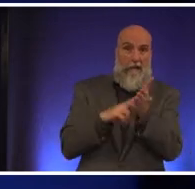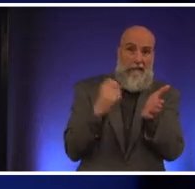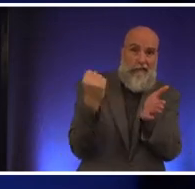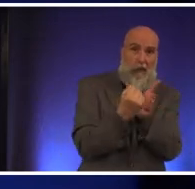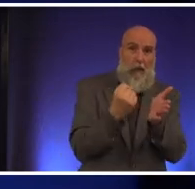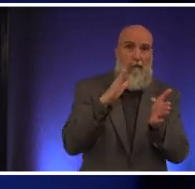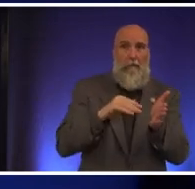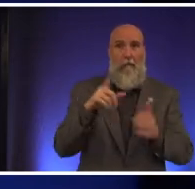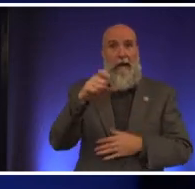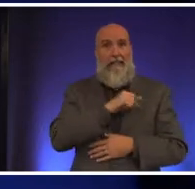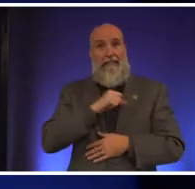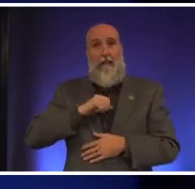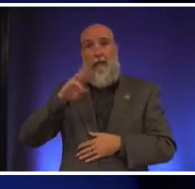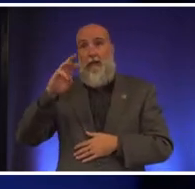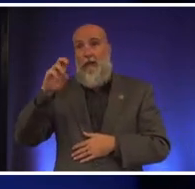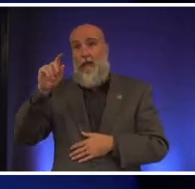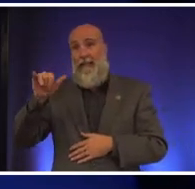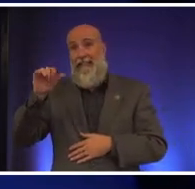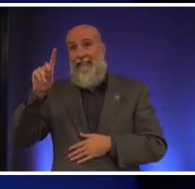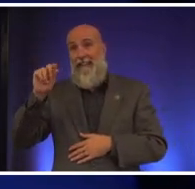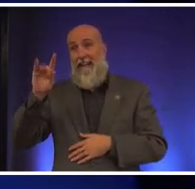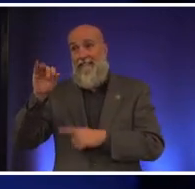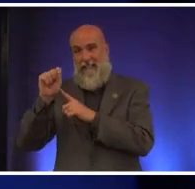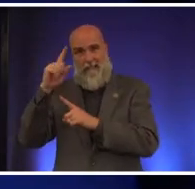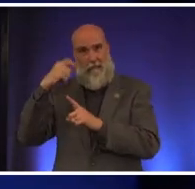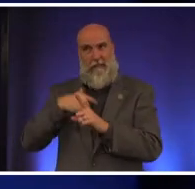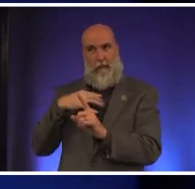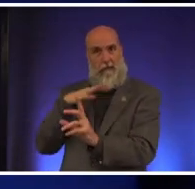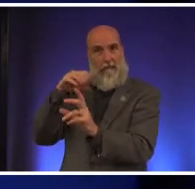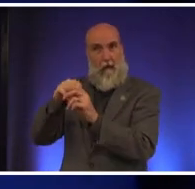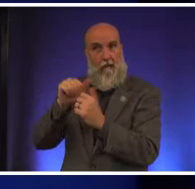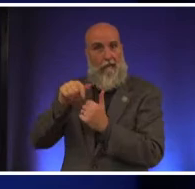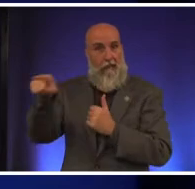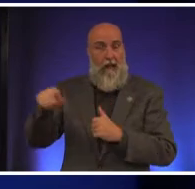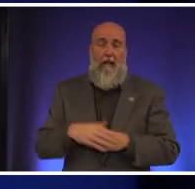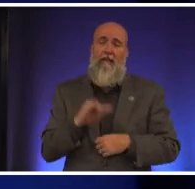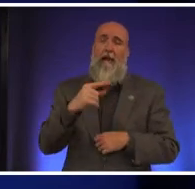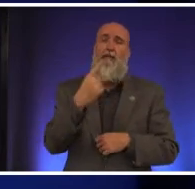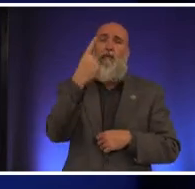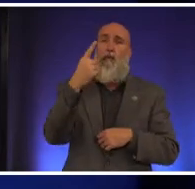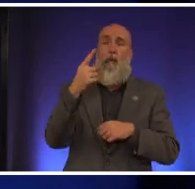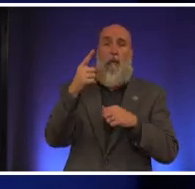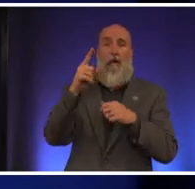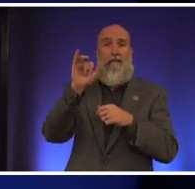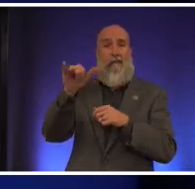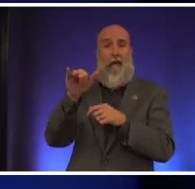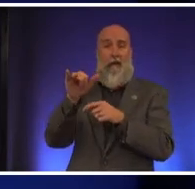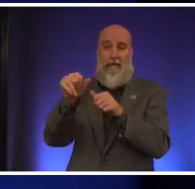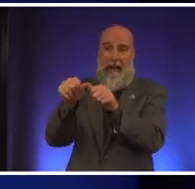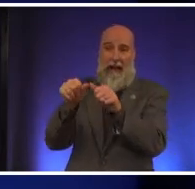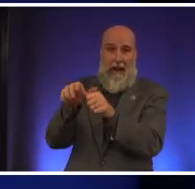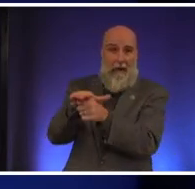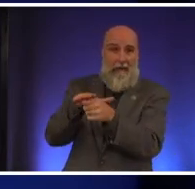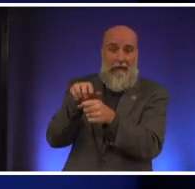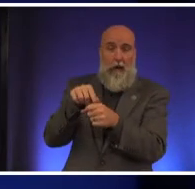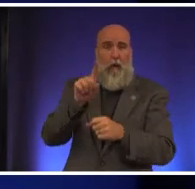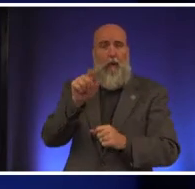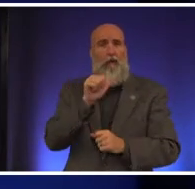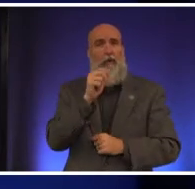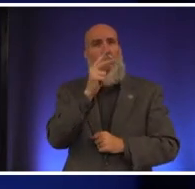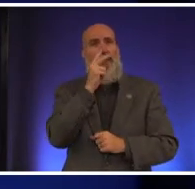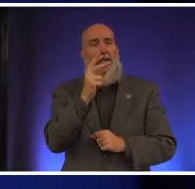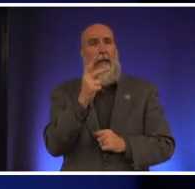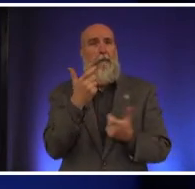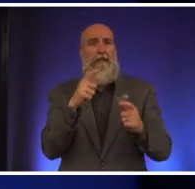senator wendy davis for the role that i've played in that um that's one of those areas where i i think you don't see much